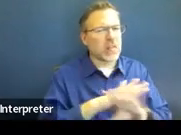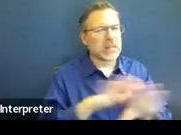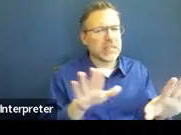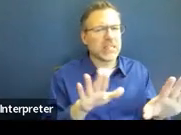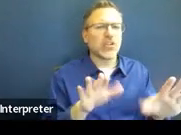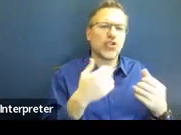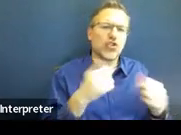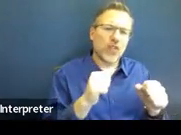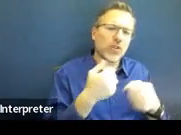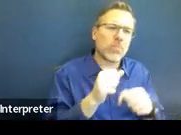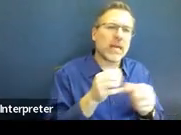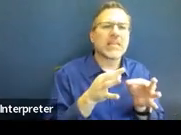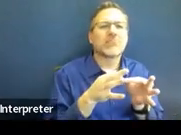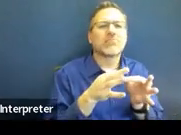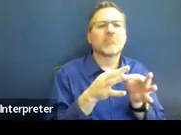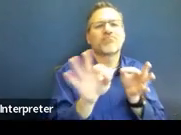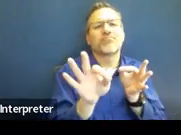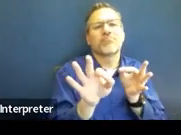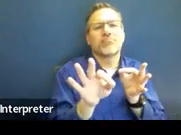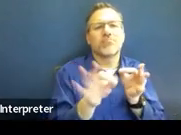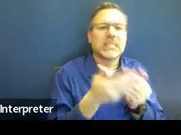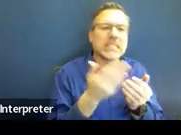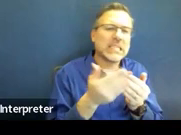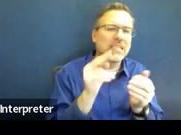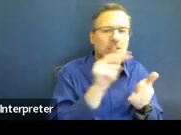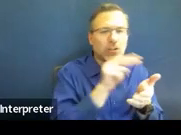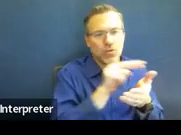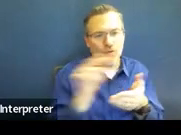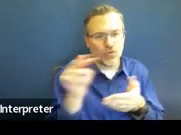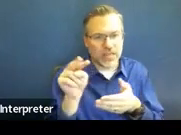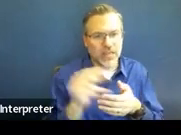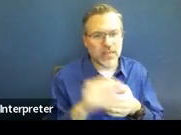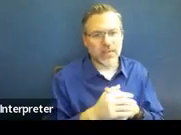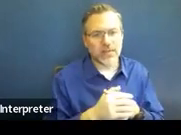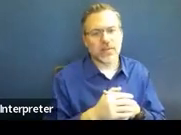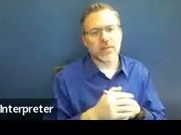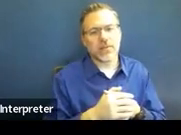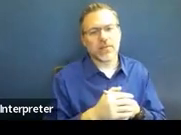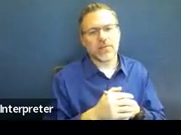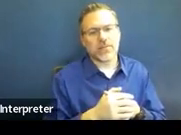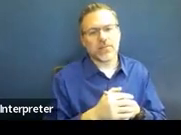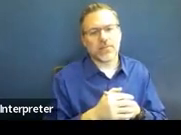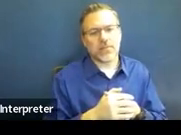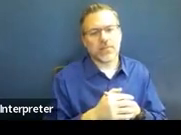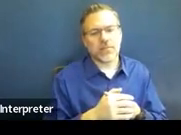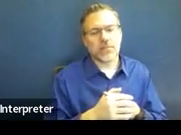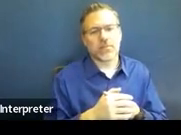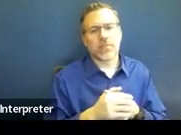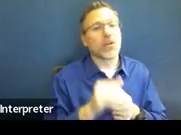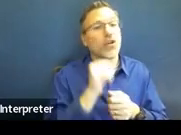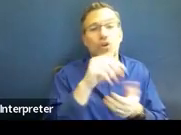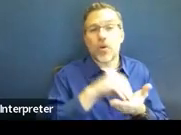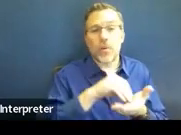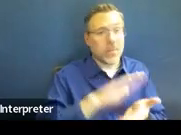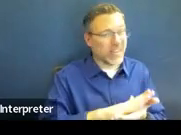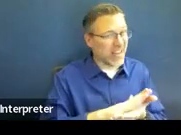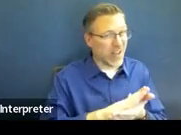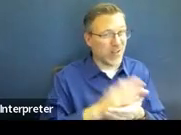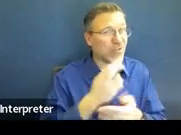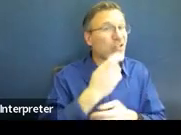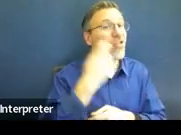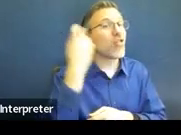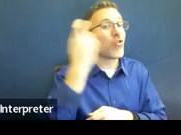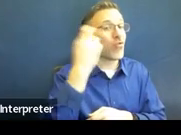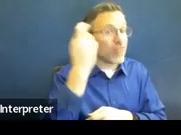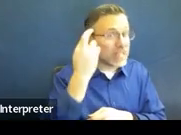Try to make it as easy to read as possible. And then this is not the place to put the why you're doing these things or making